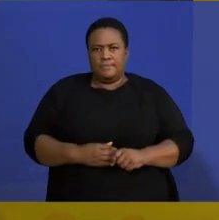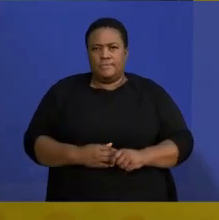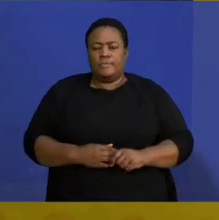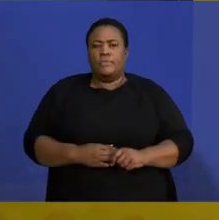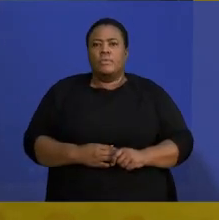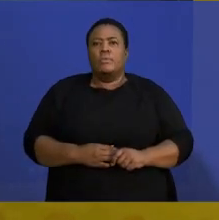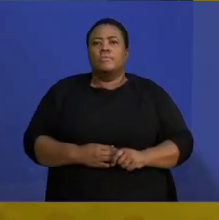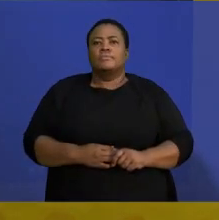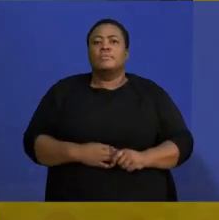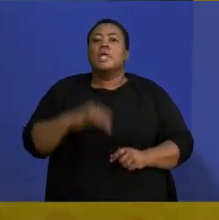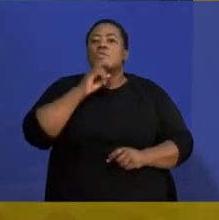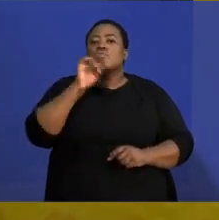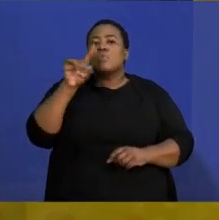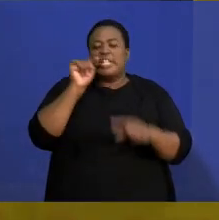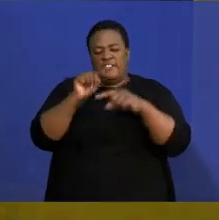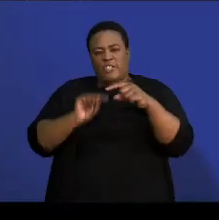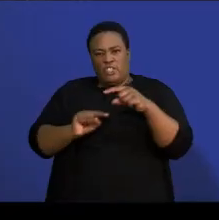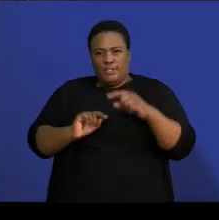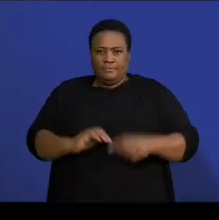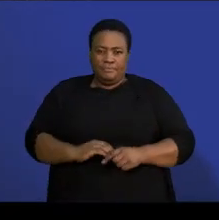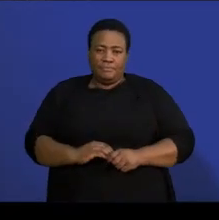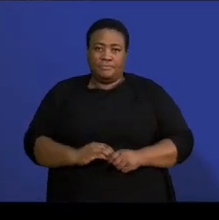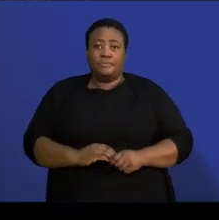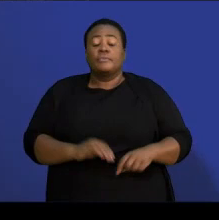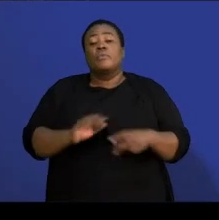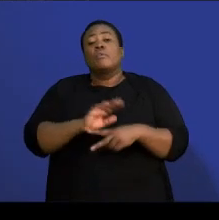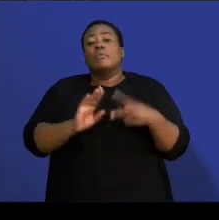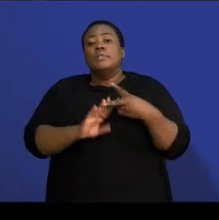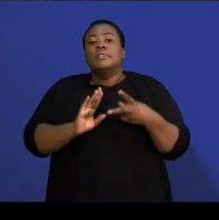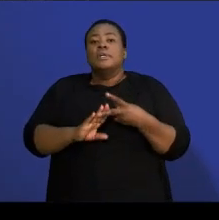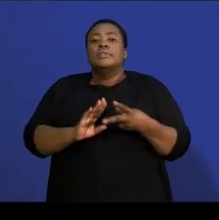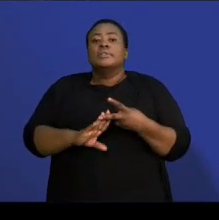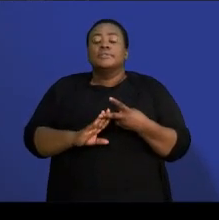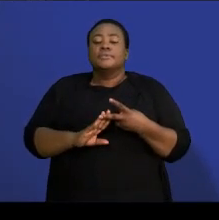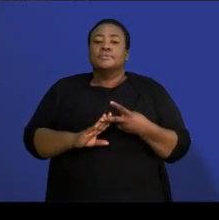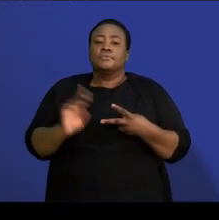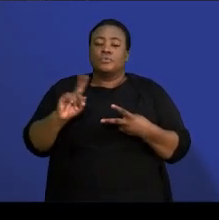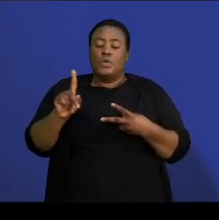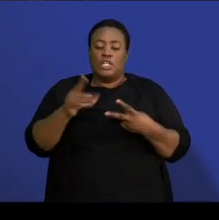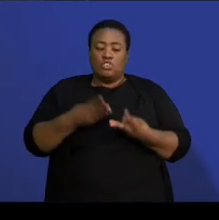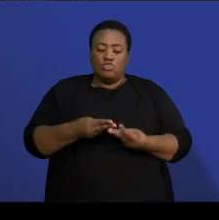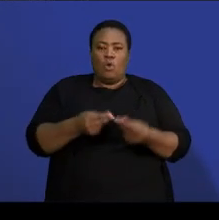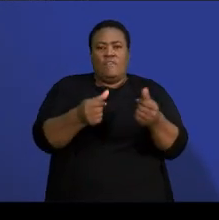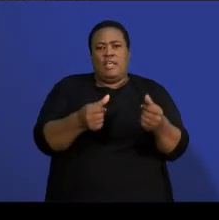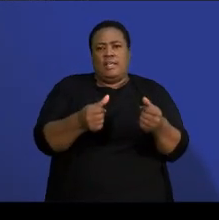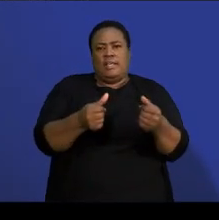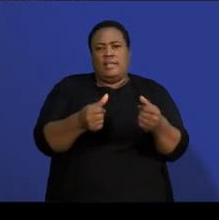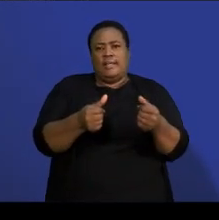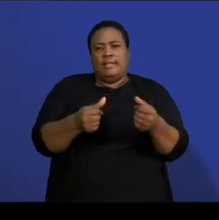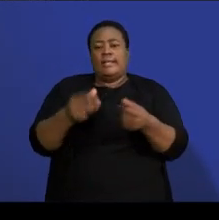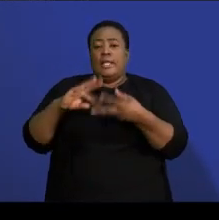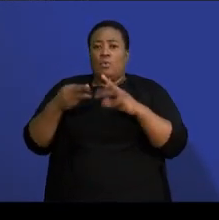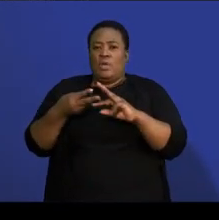using division there. And then the second thing is solving equations. When you talk about solving